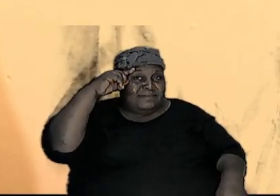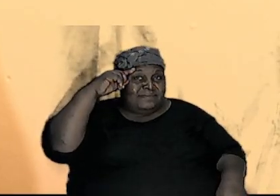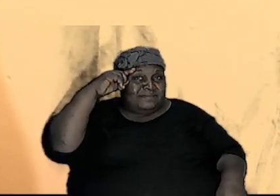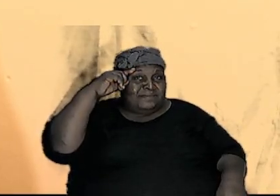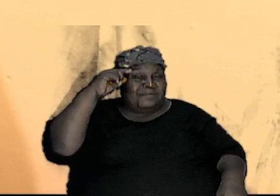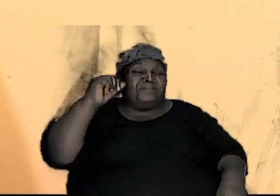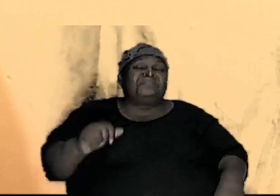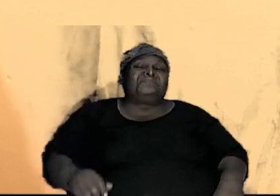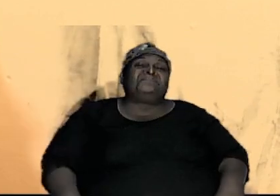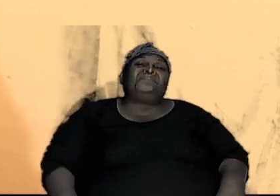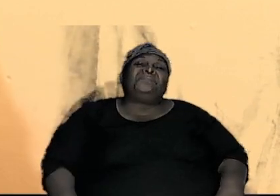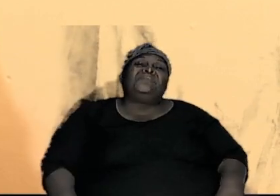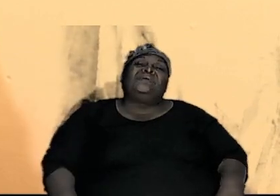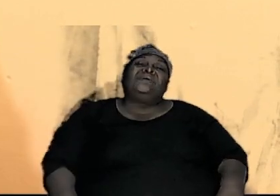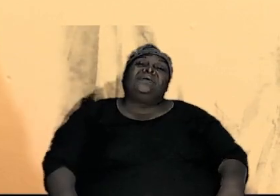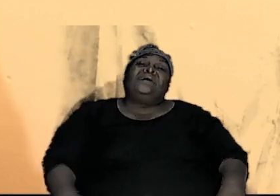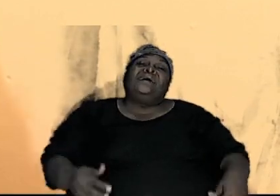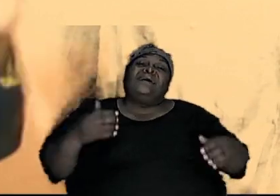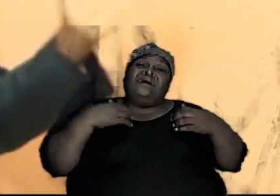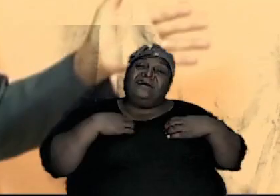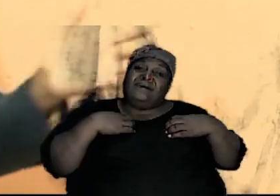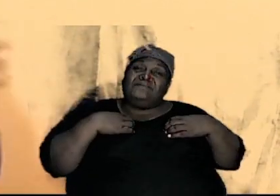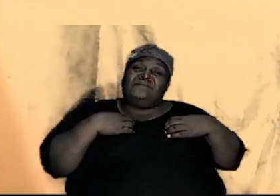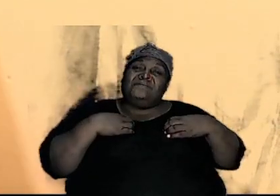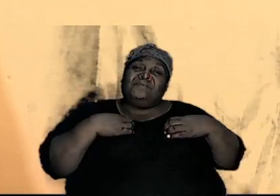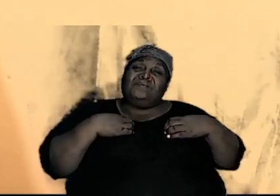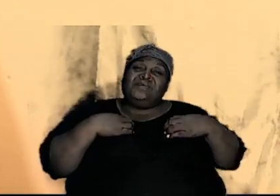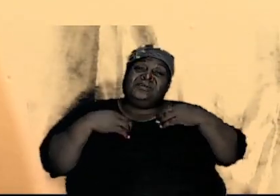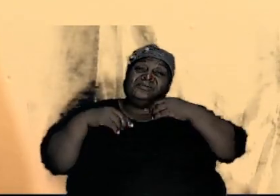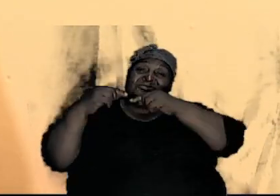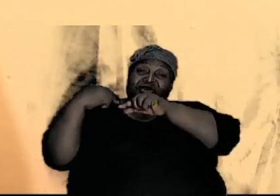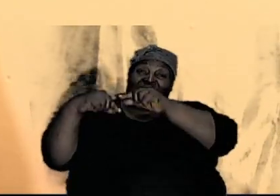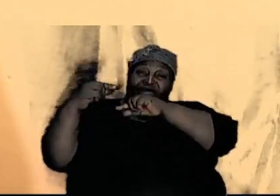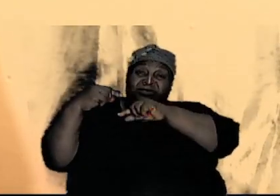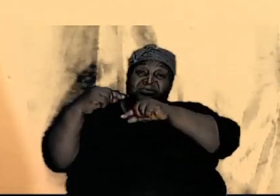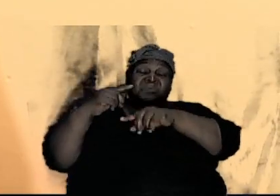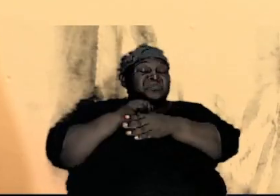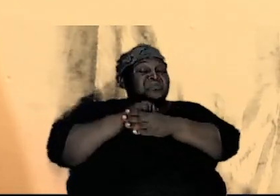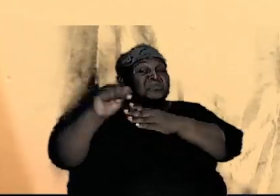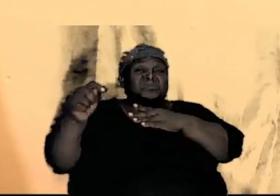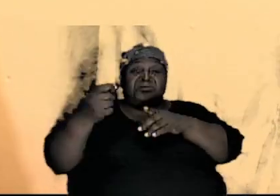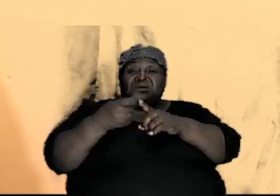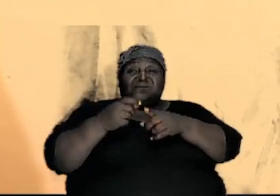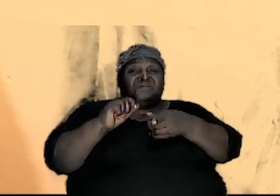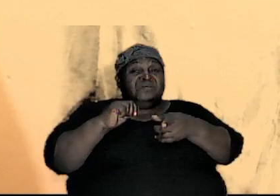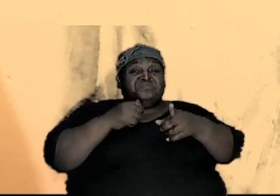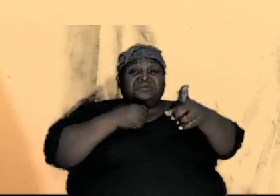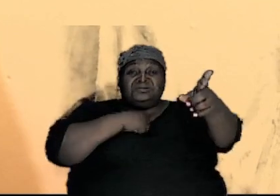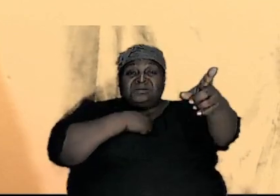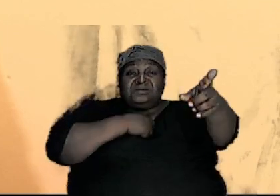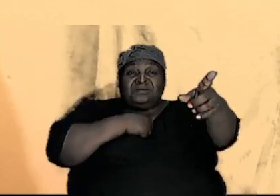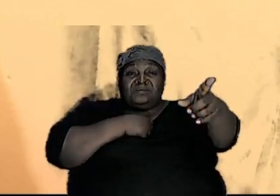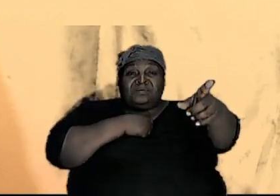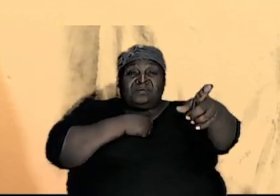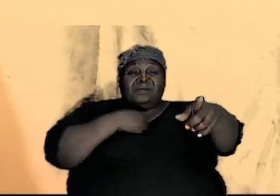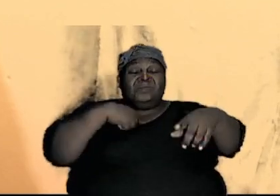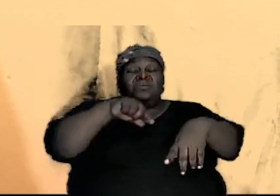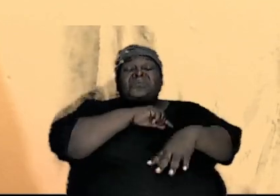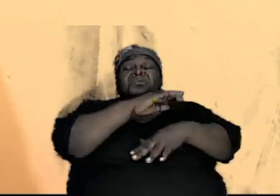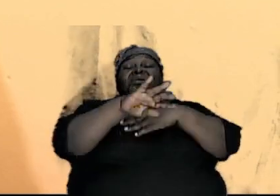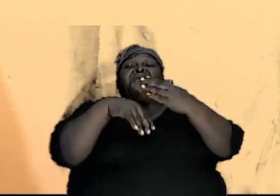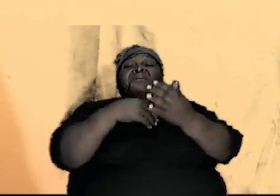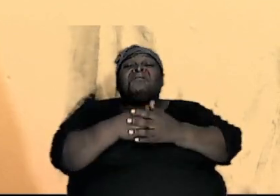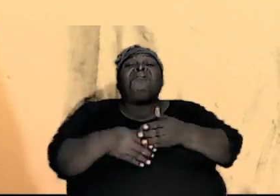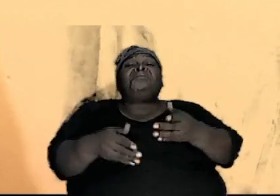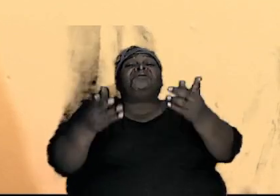and have features totally different from myself but we all came from and I